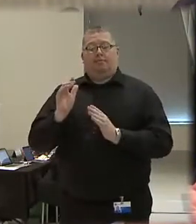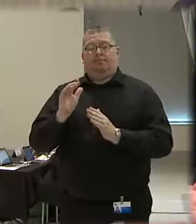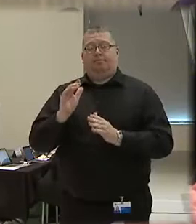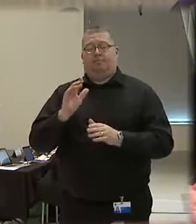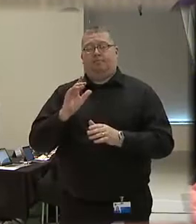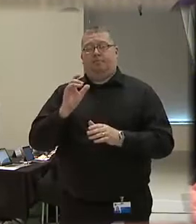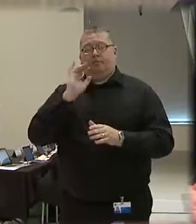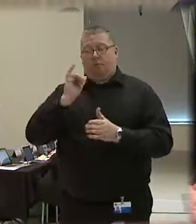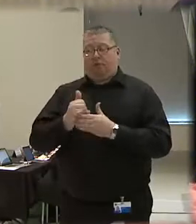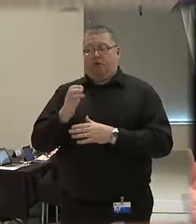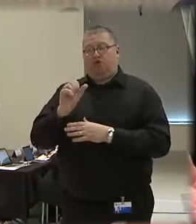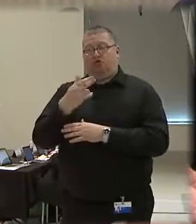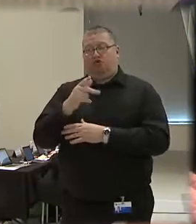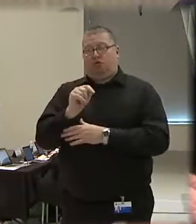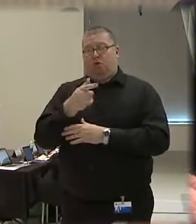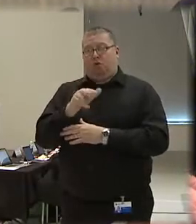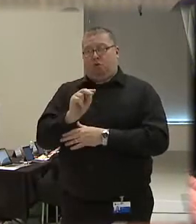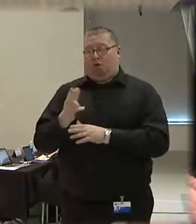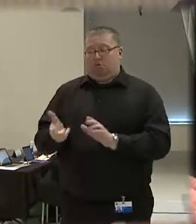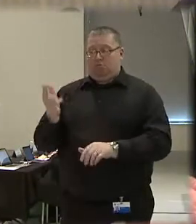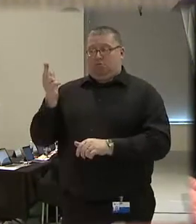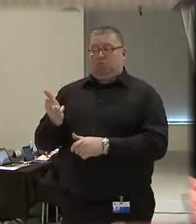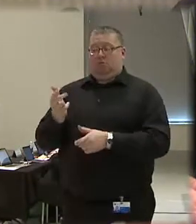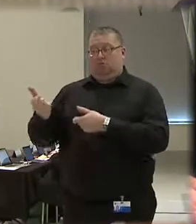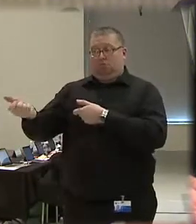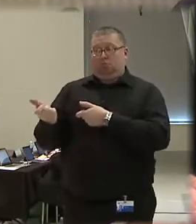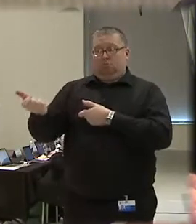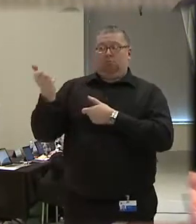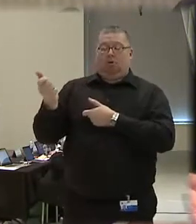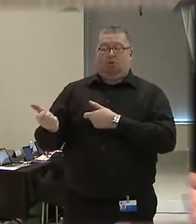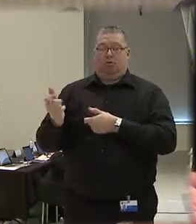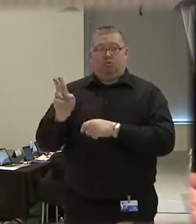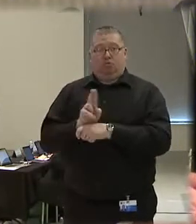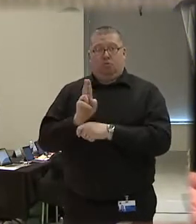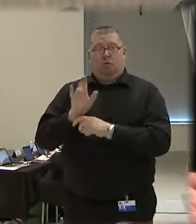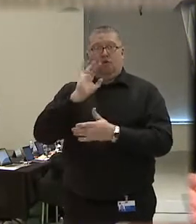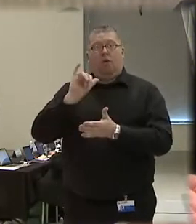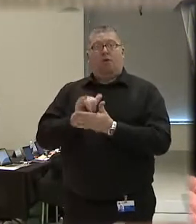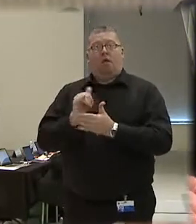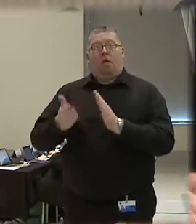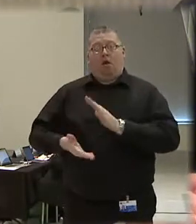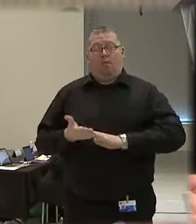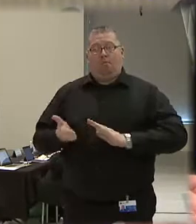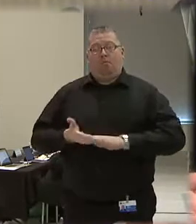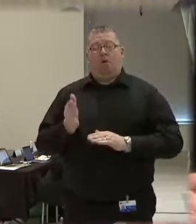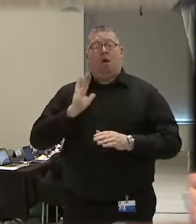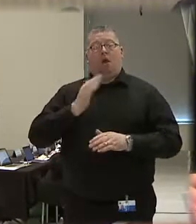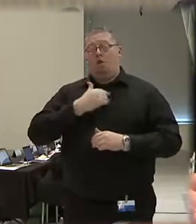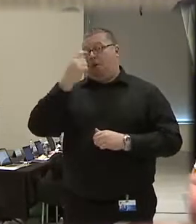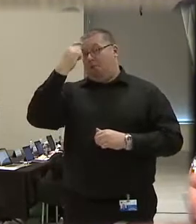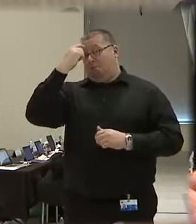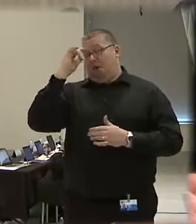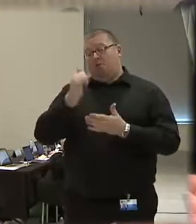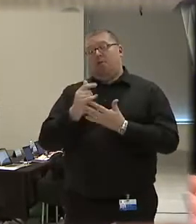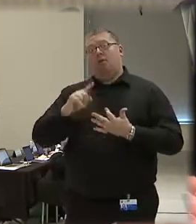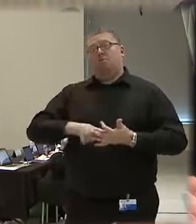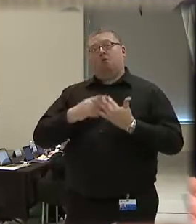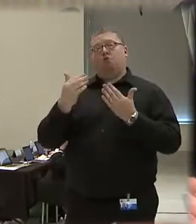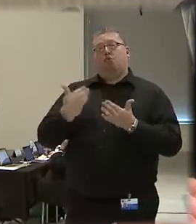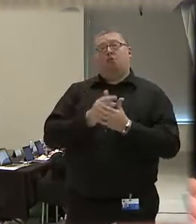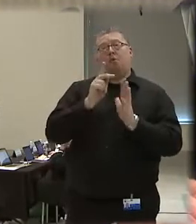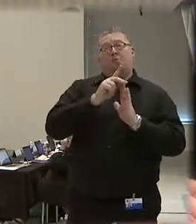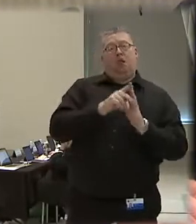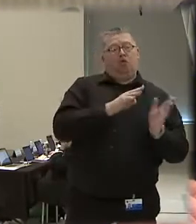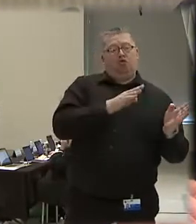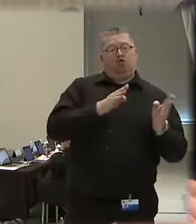and placed greater responsibility on first-line supervisors during tactical operations. In our mind, this was the beginning of a policy shift from